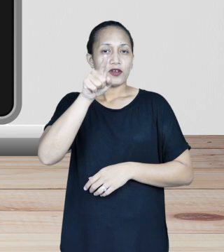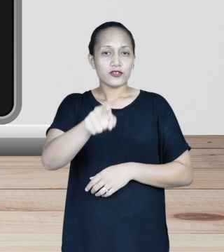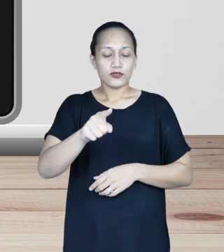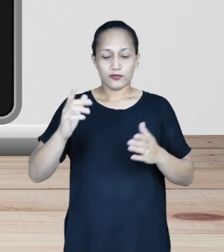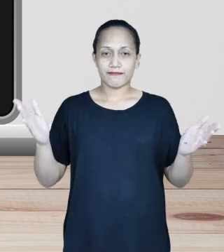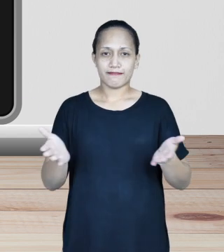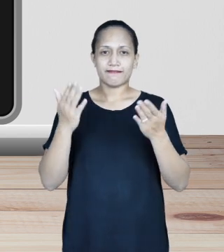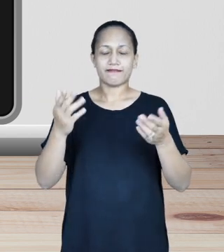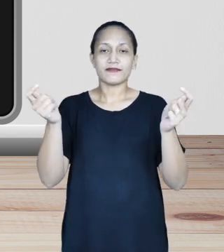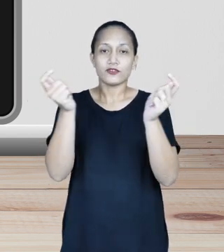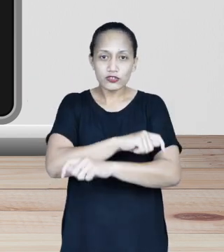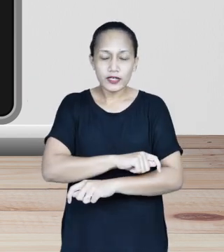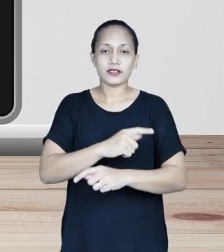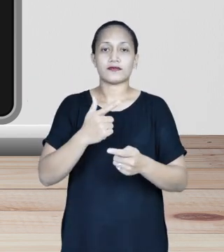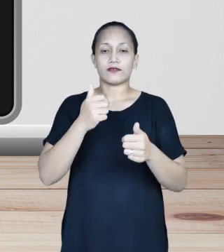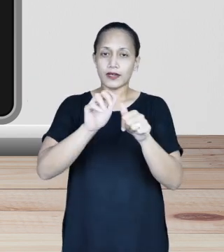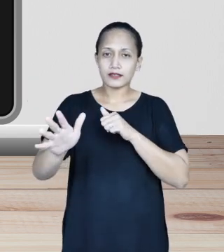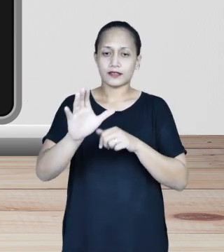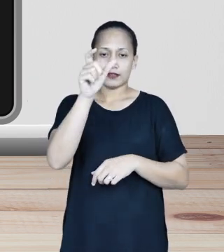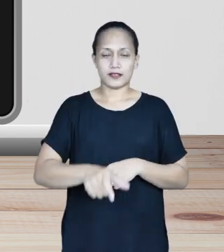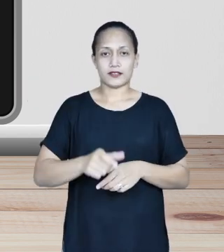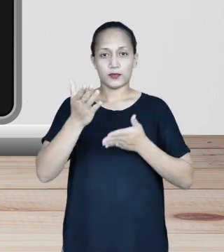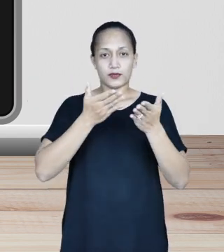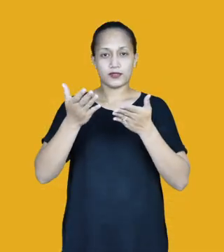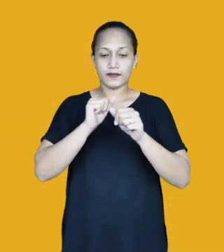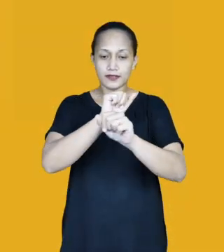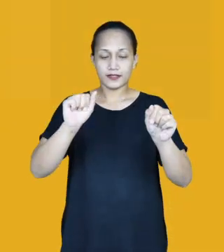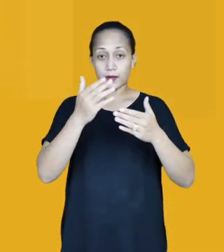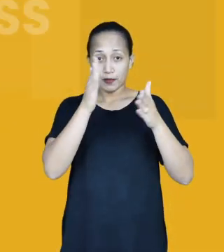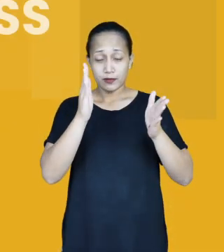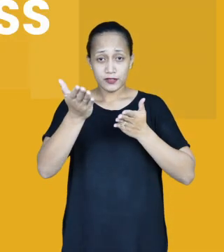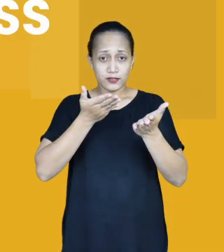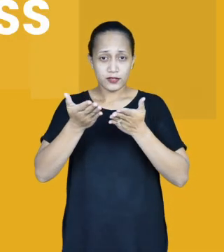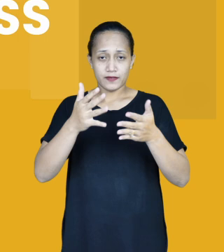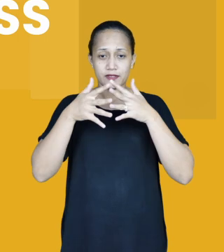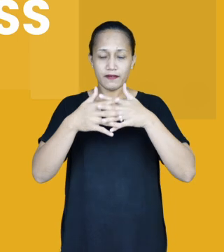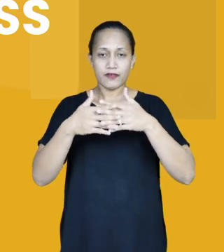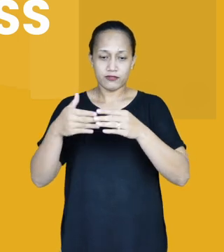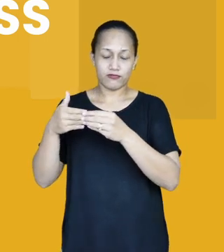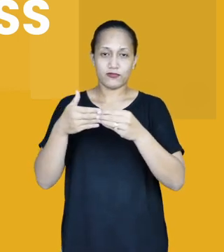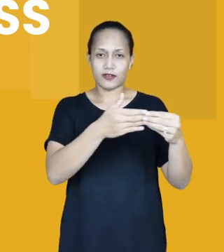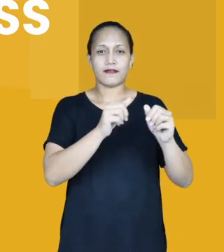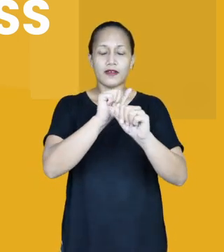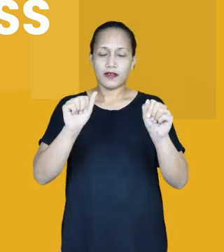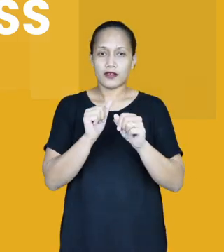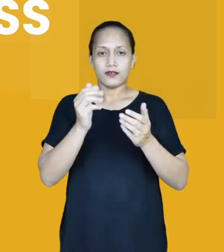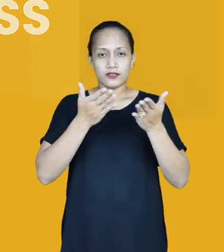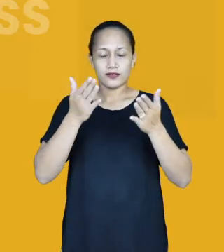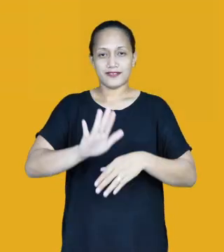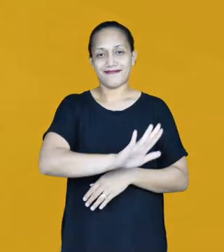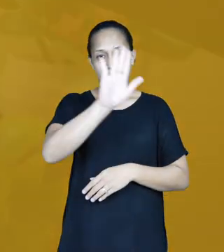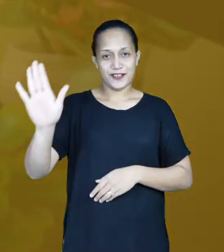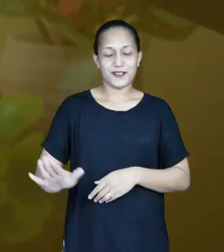Remember you are an agent of change for excellent customer service. Our public service values drive our service.